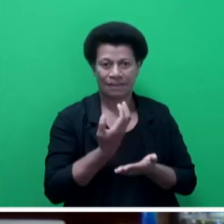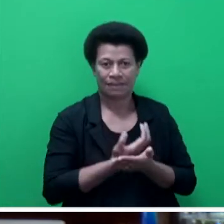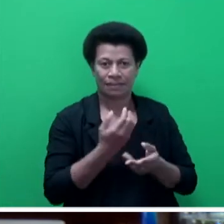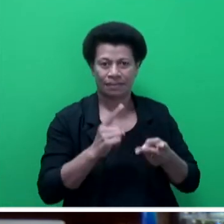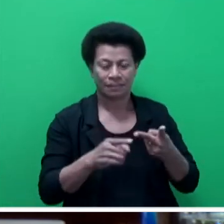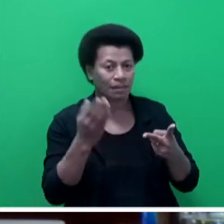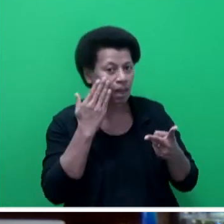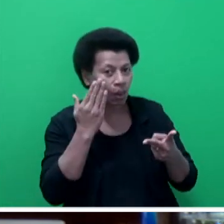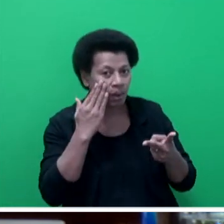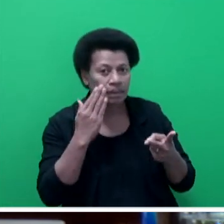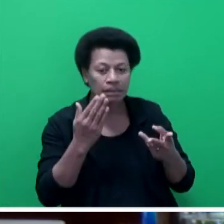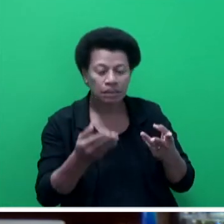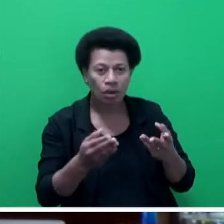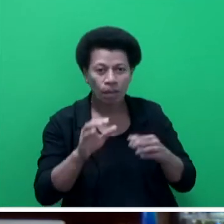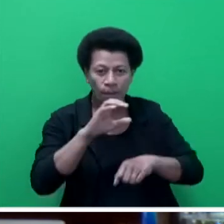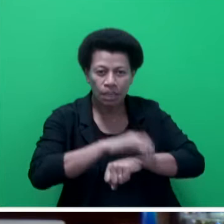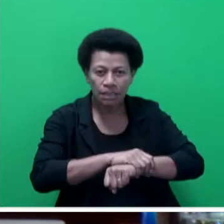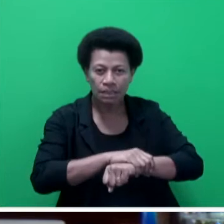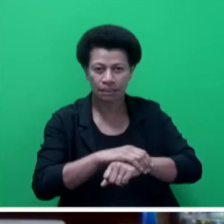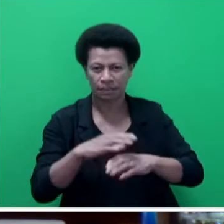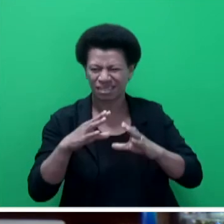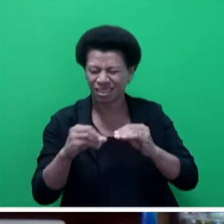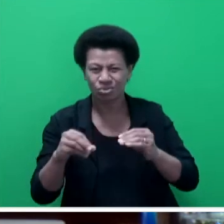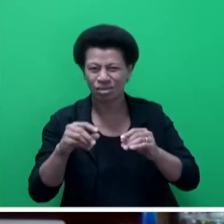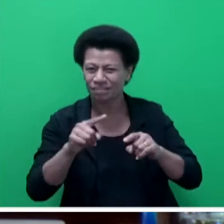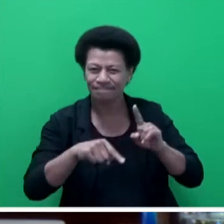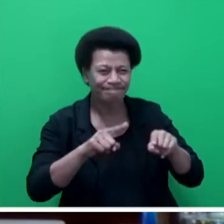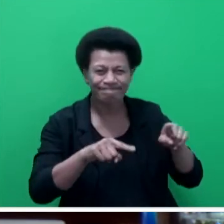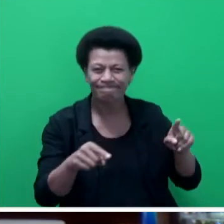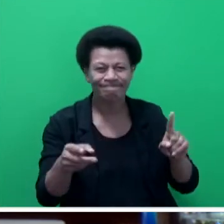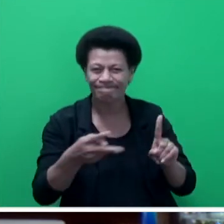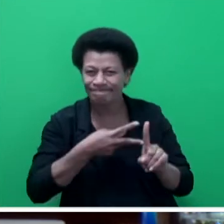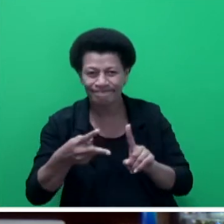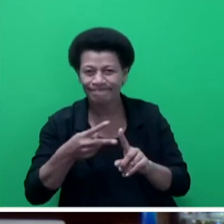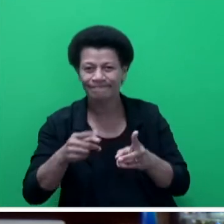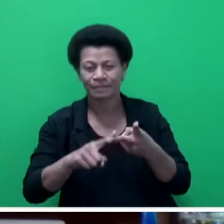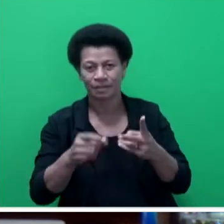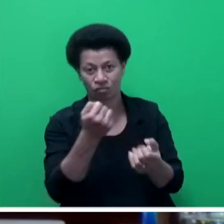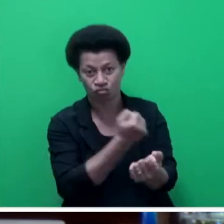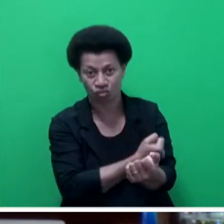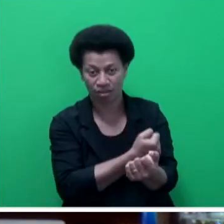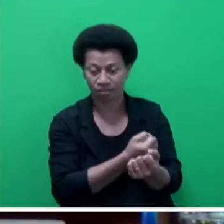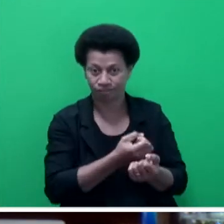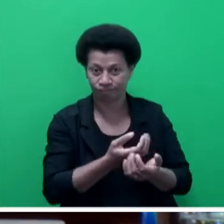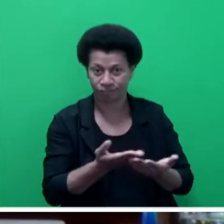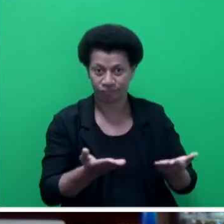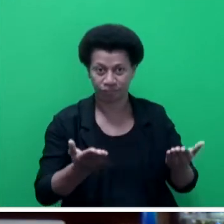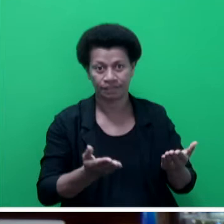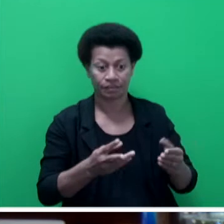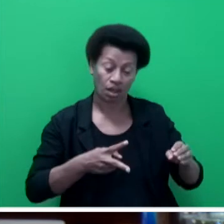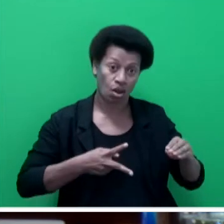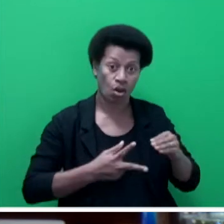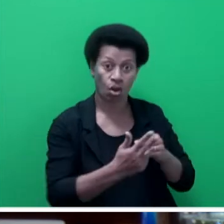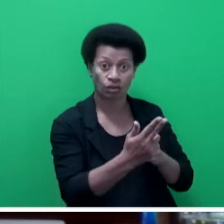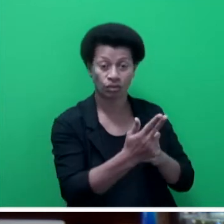community policing, sexual harassment, drugs, and self-discipline. The launch of the framework was the